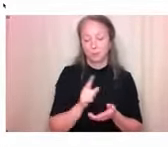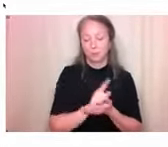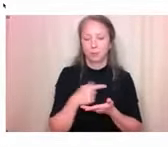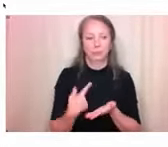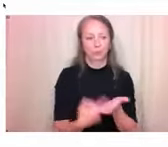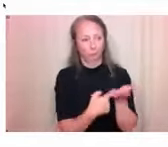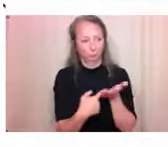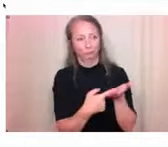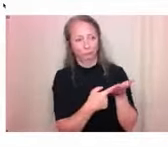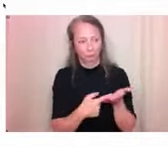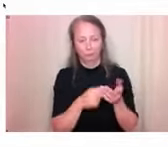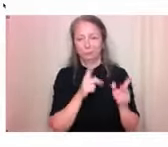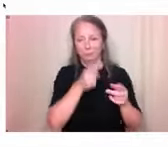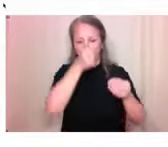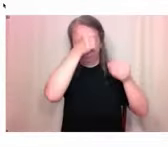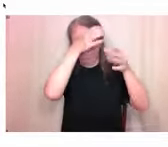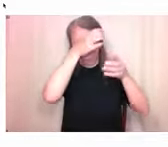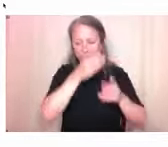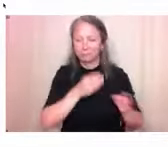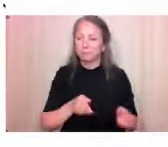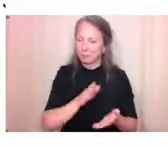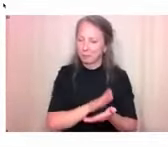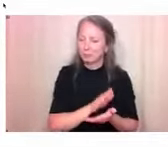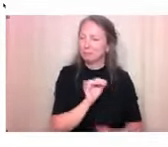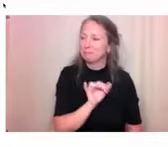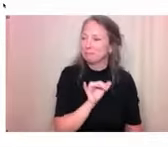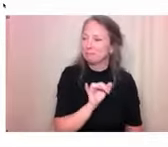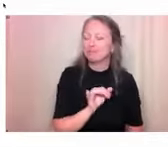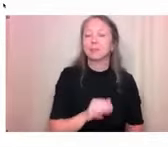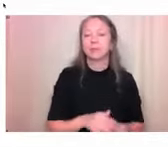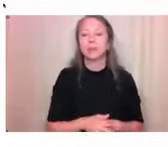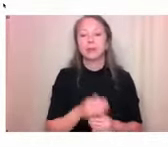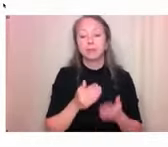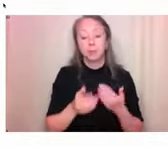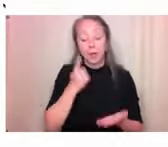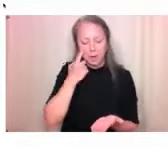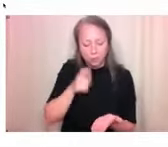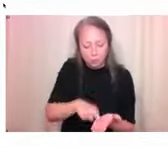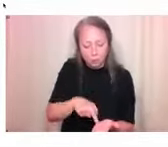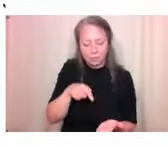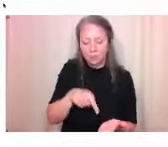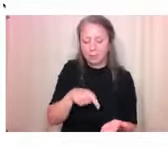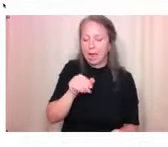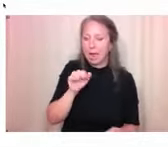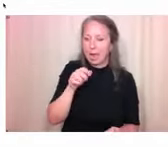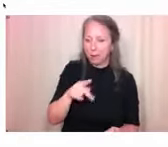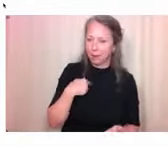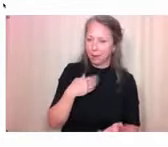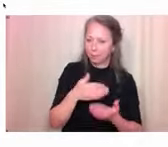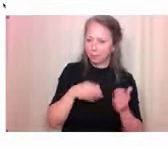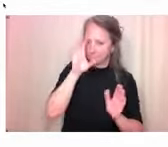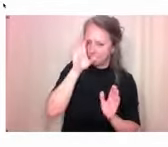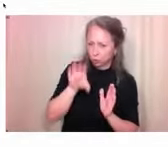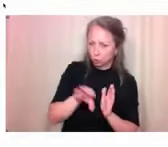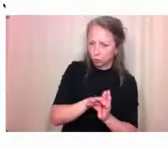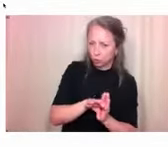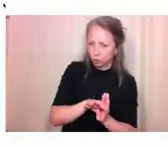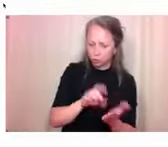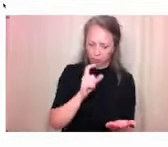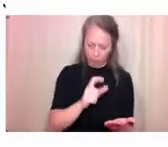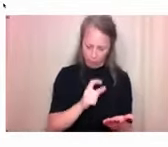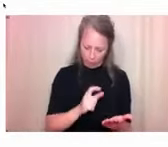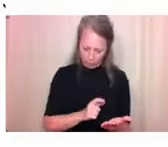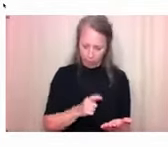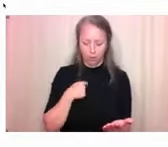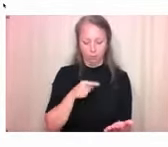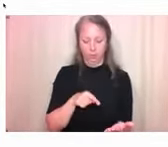looking at the, the pictures that are already on the app. There's one, uh, that really struck my, my, my mind. When I looked at